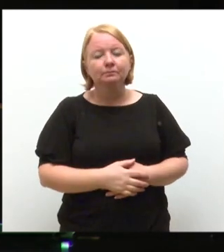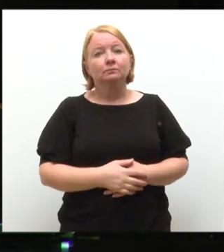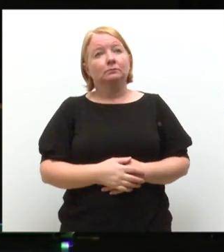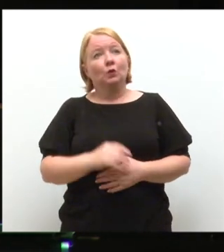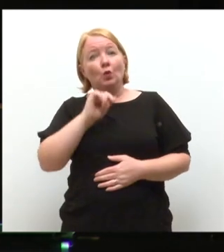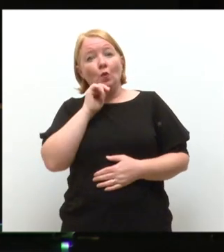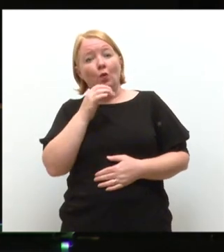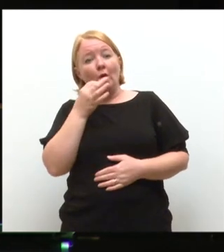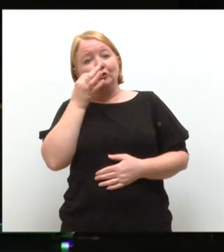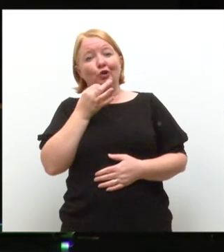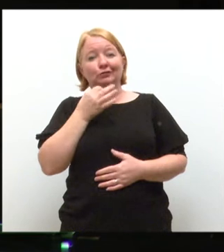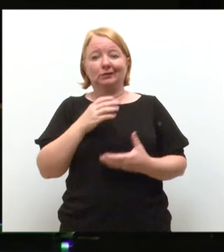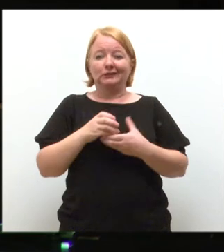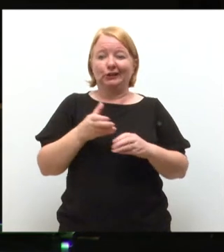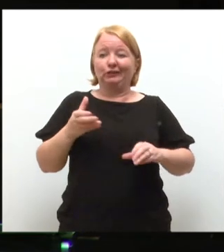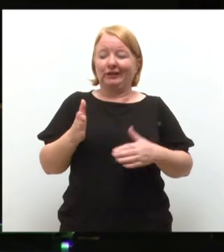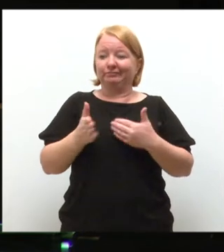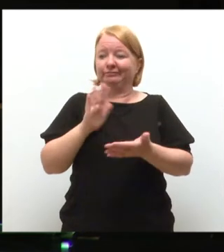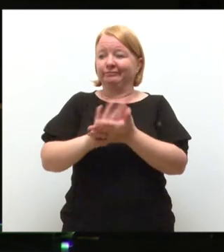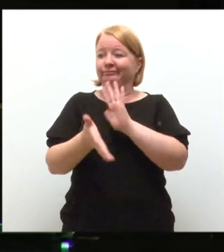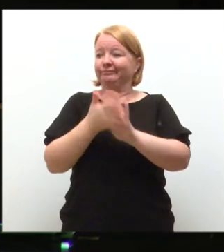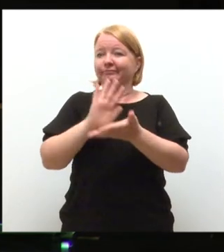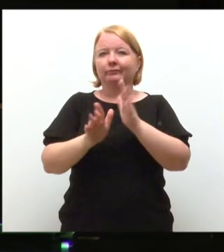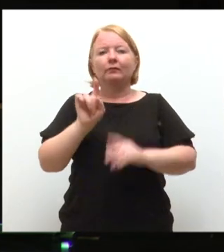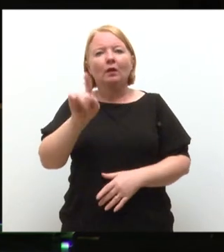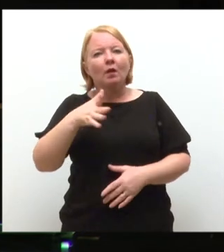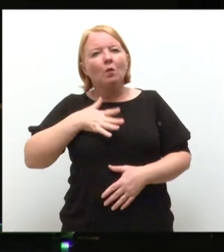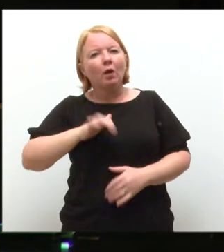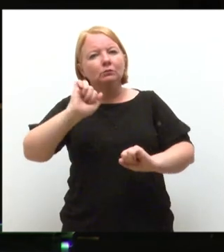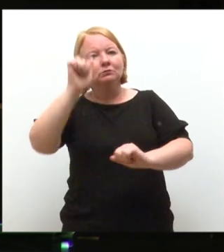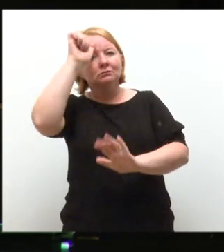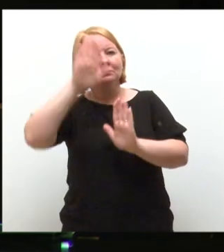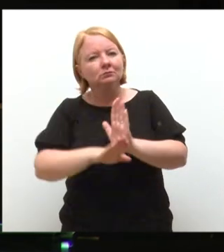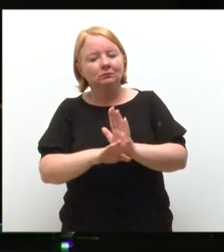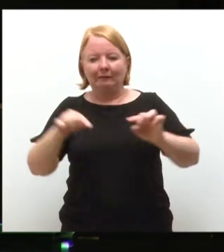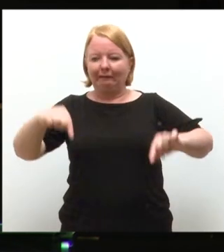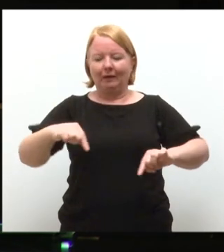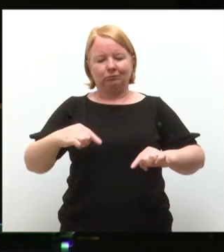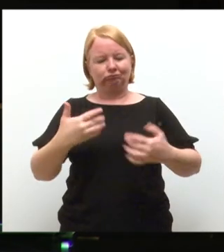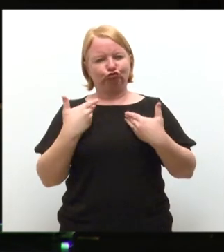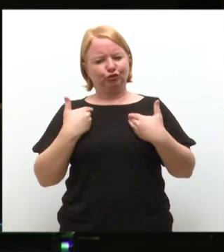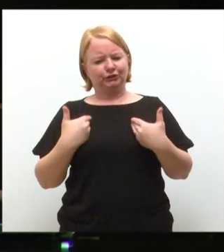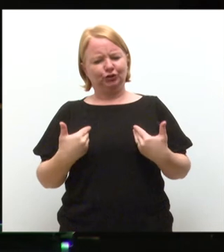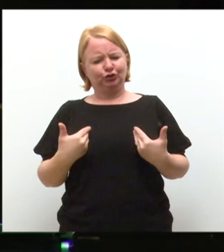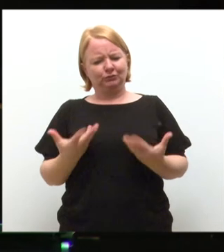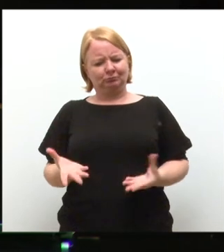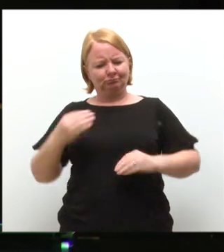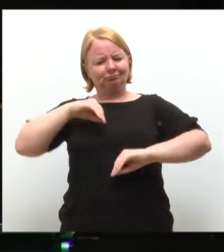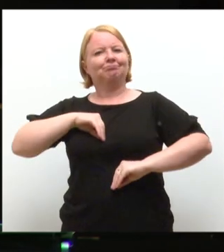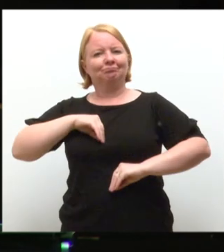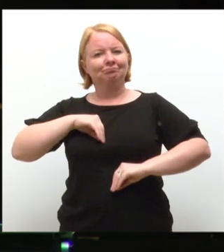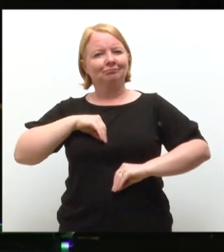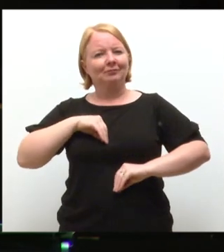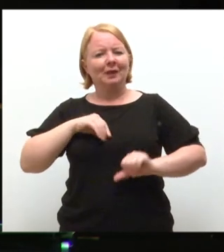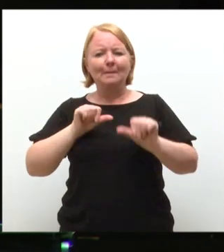want you to get your degree, we want to make sure your experience at university is a rich experience, which gives you the